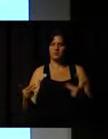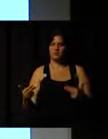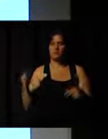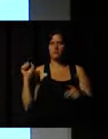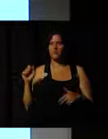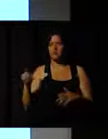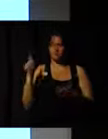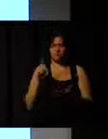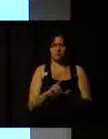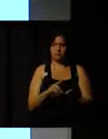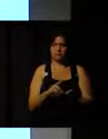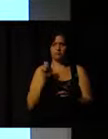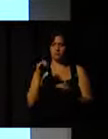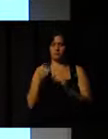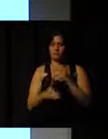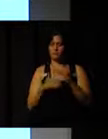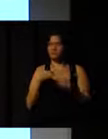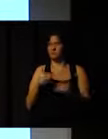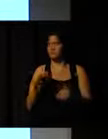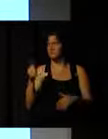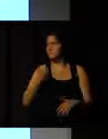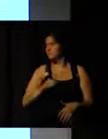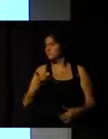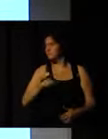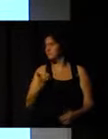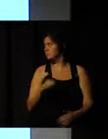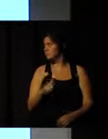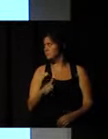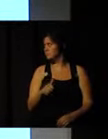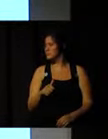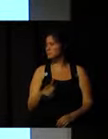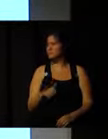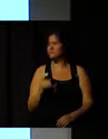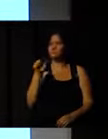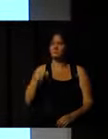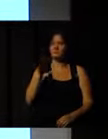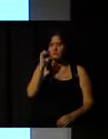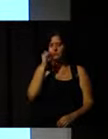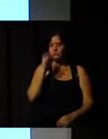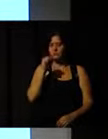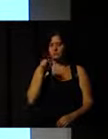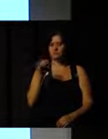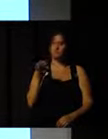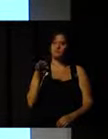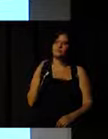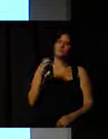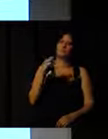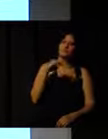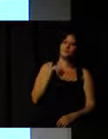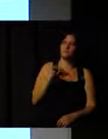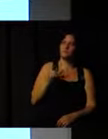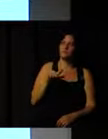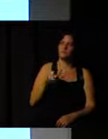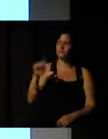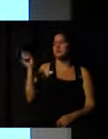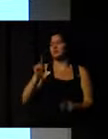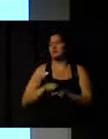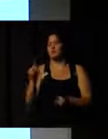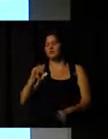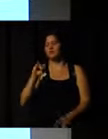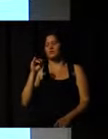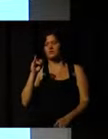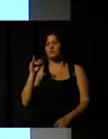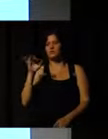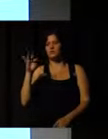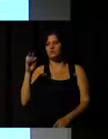to define a process of validation of non-formal and informal learnings. If I'm volunteering,